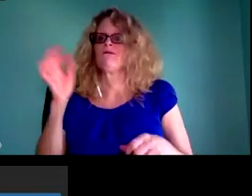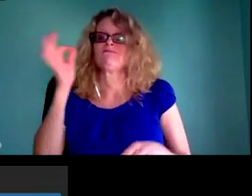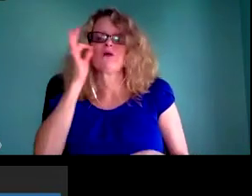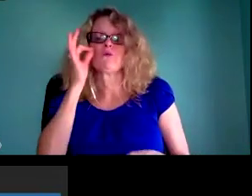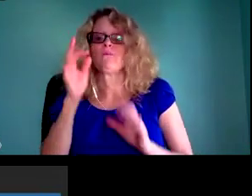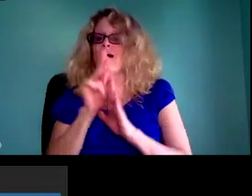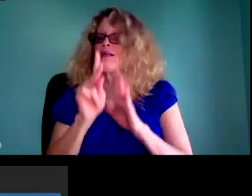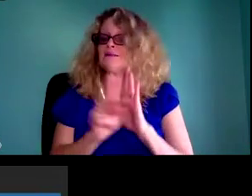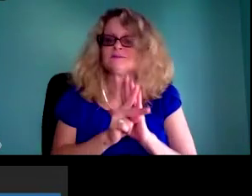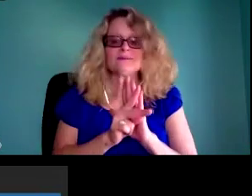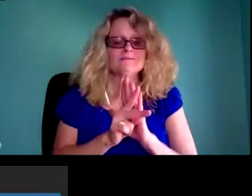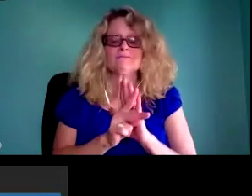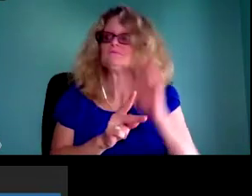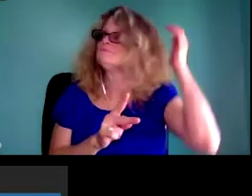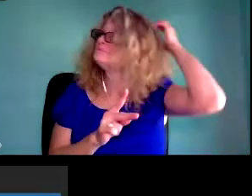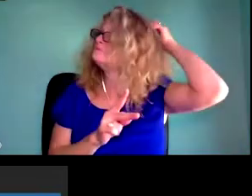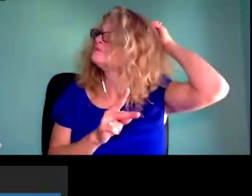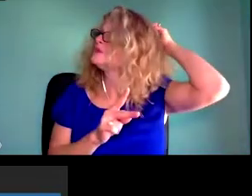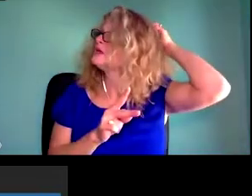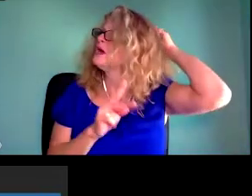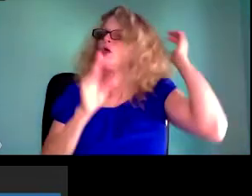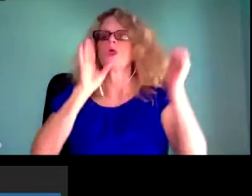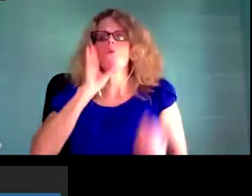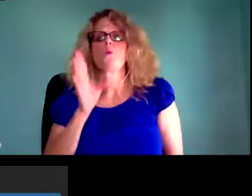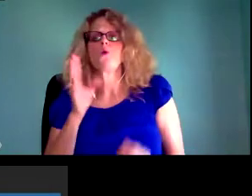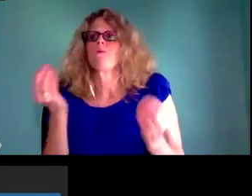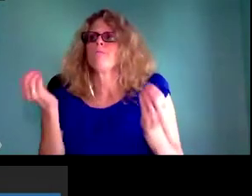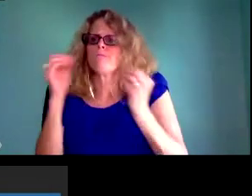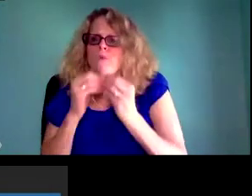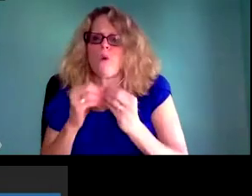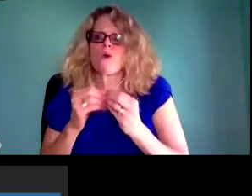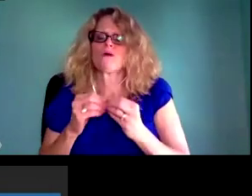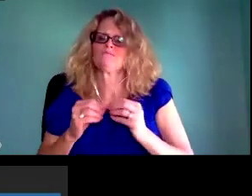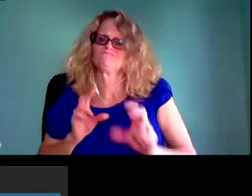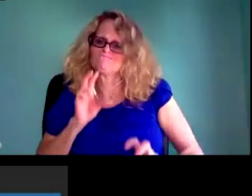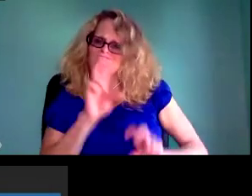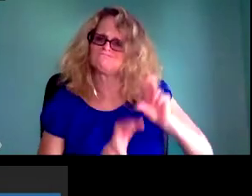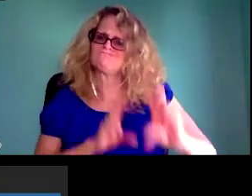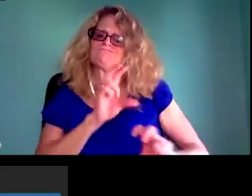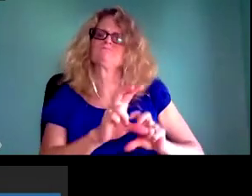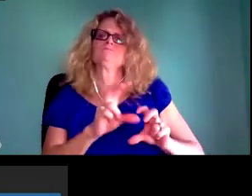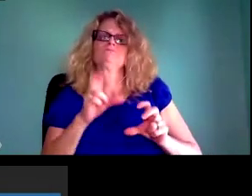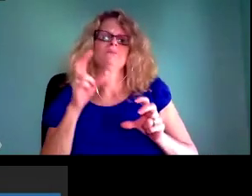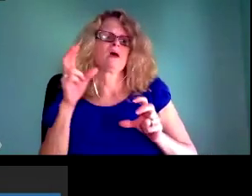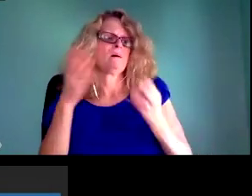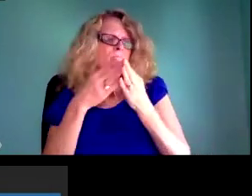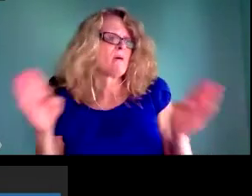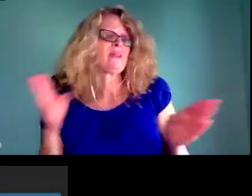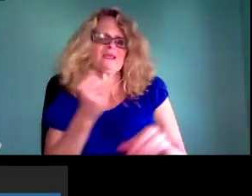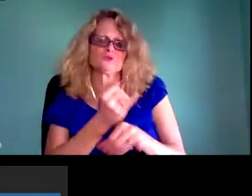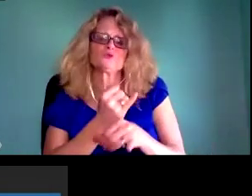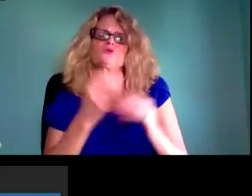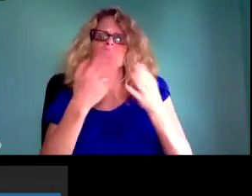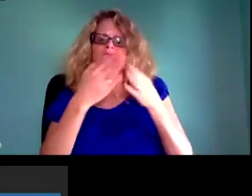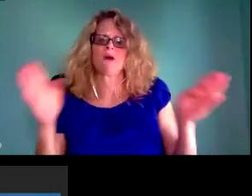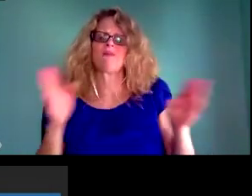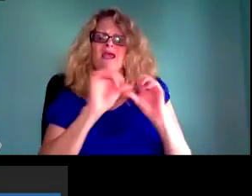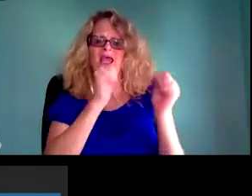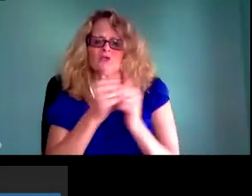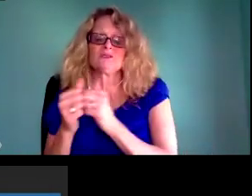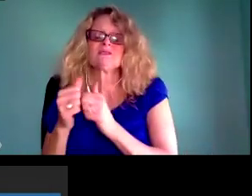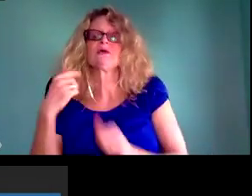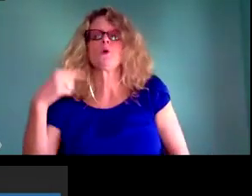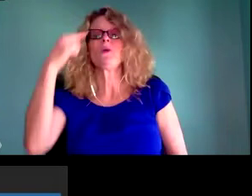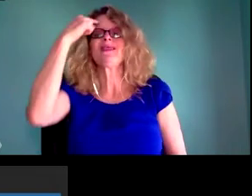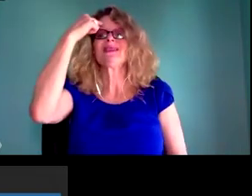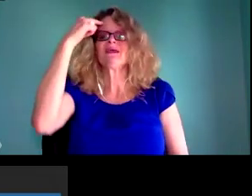community archives, projects that are profoundly tied to serving the public and